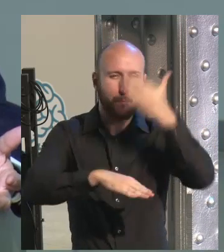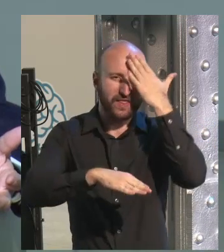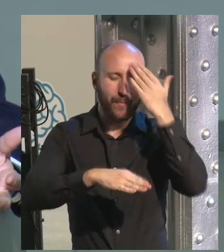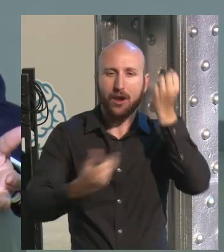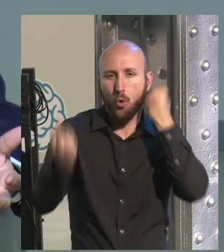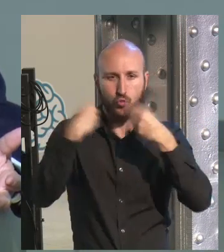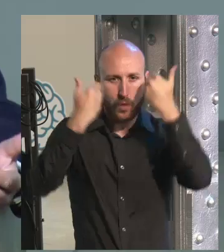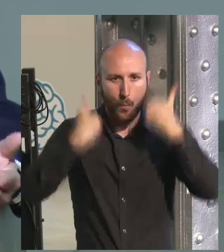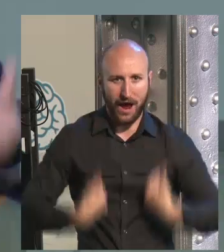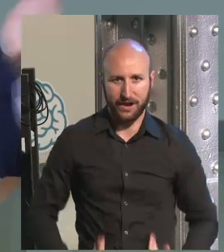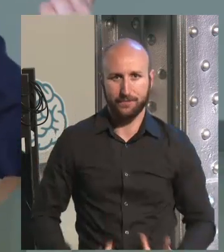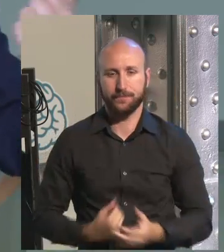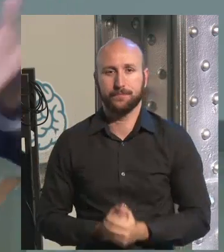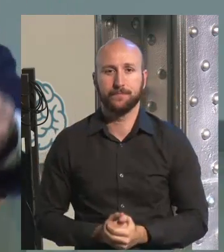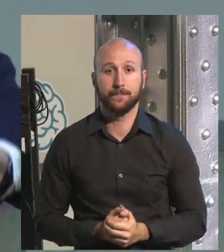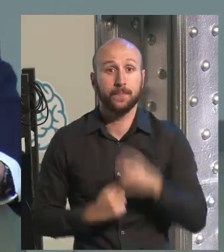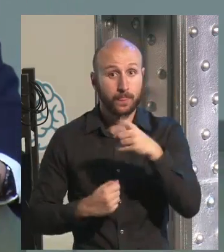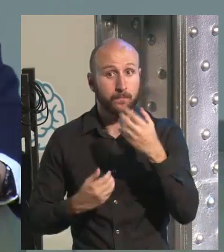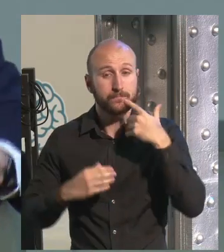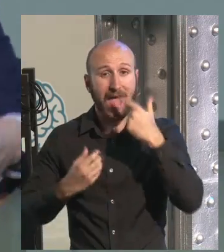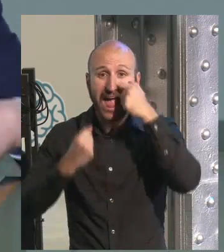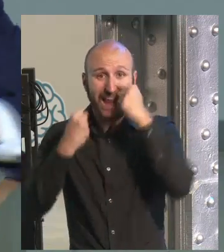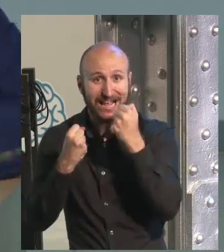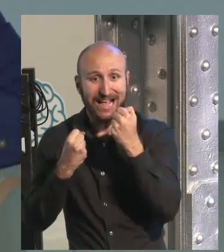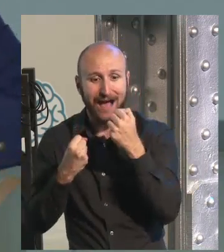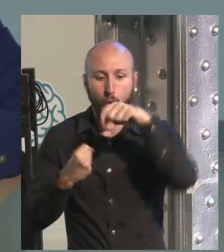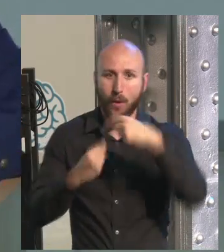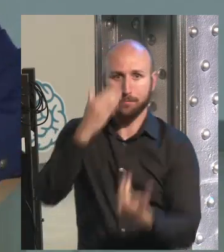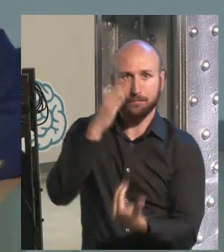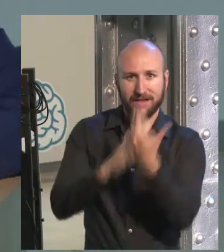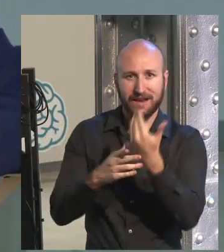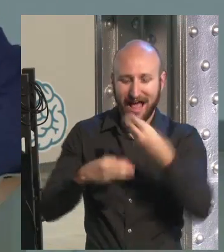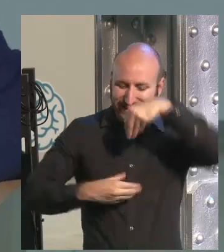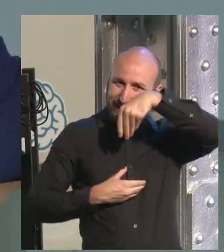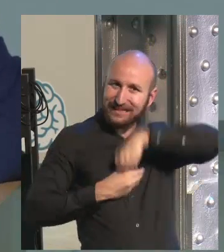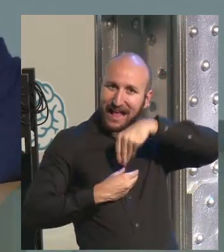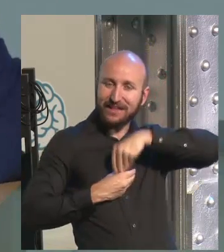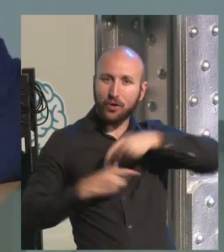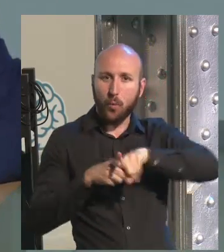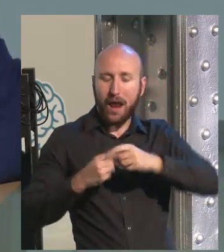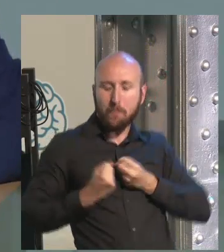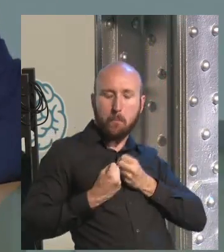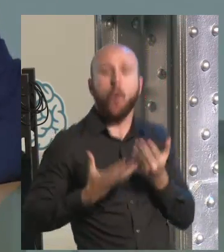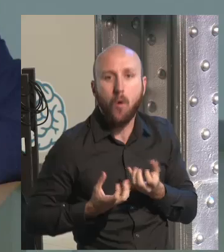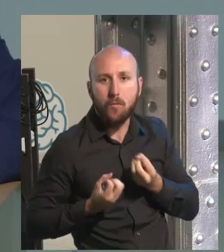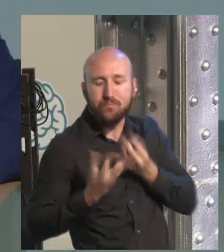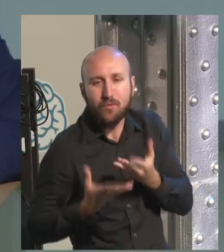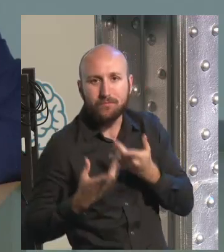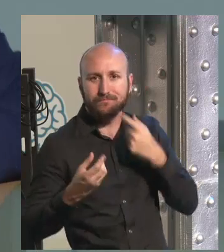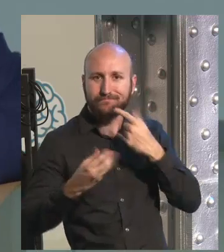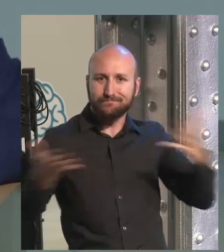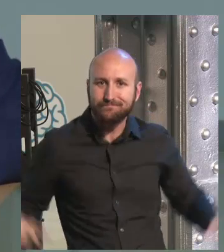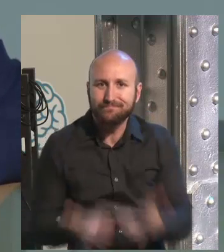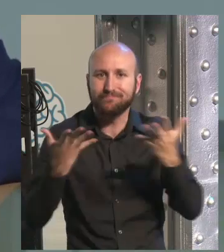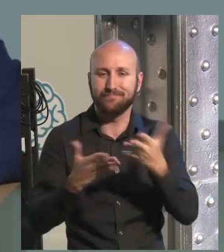programmed. This energy that we've been talking about during this morning that will push you to do